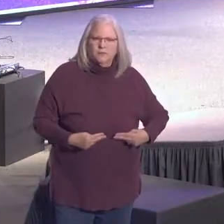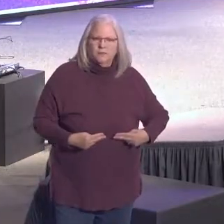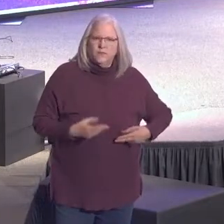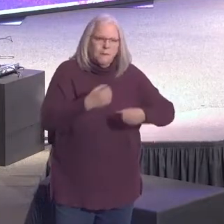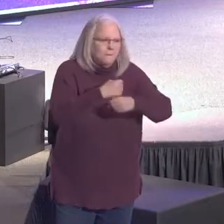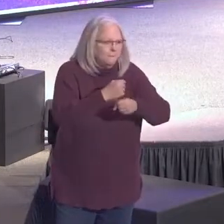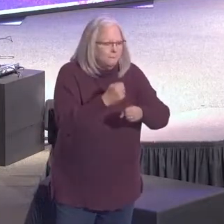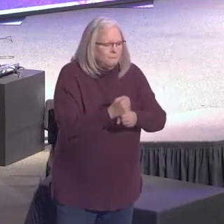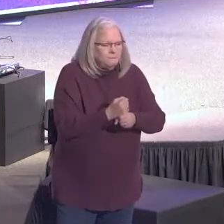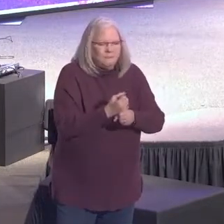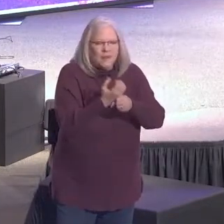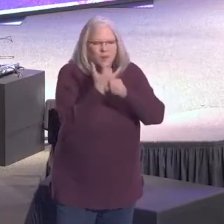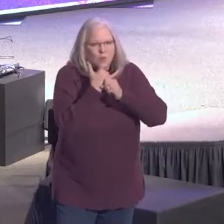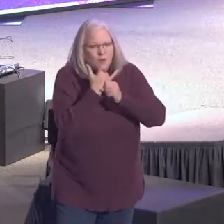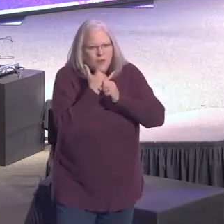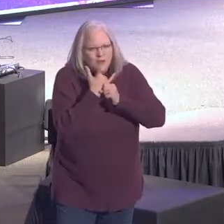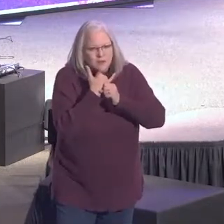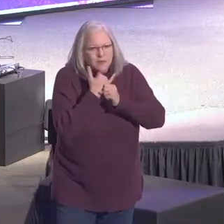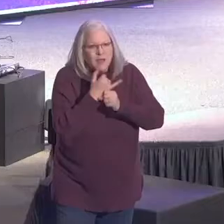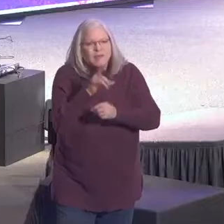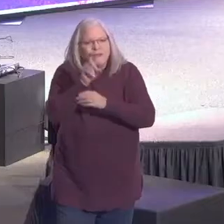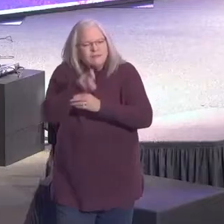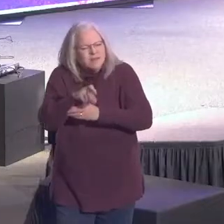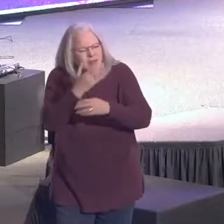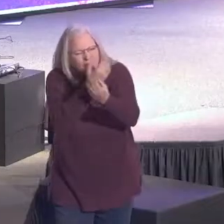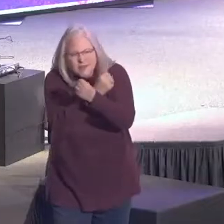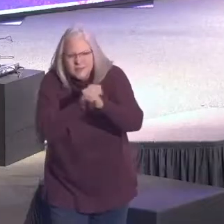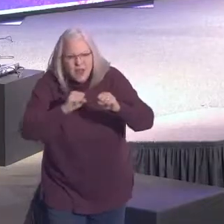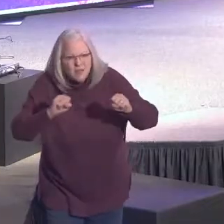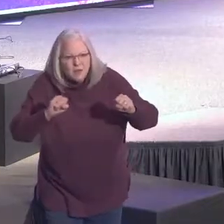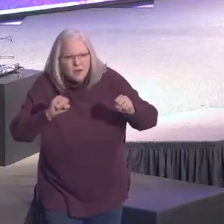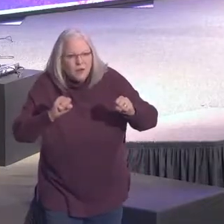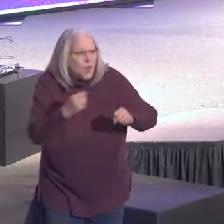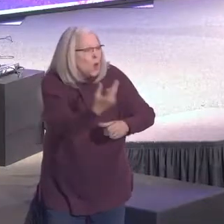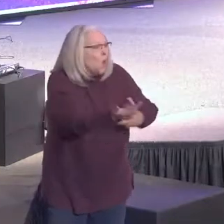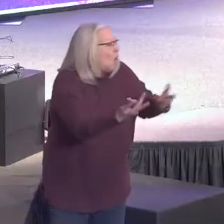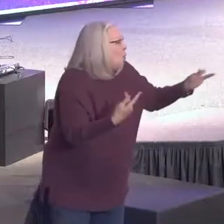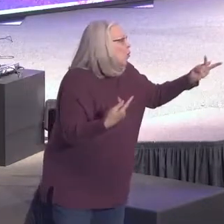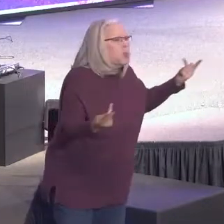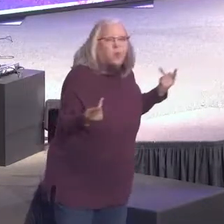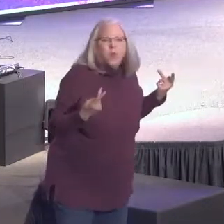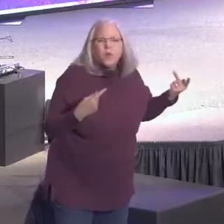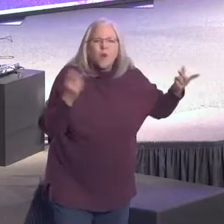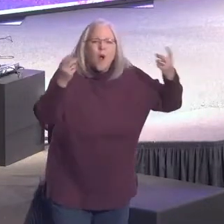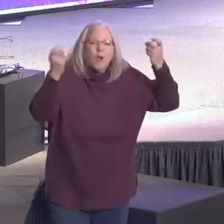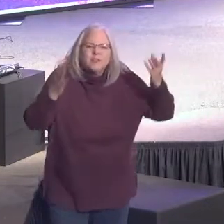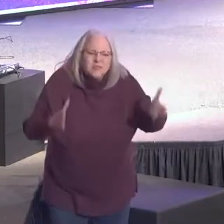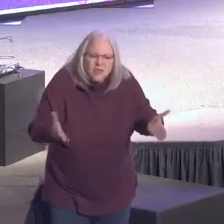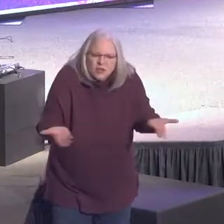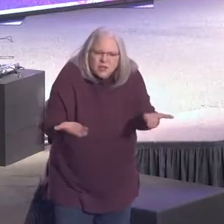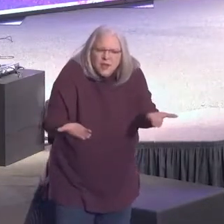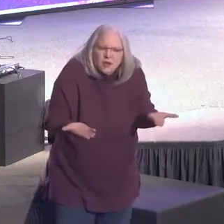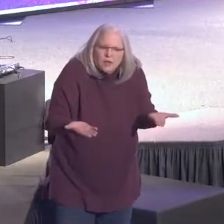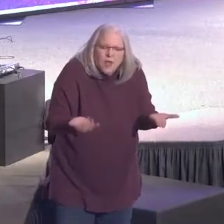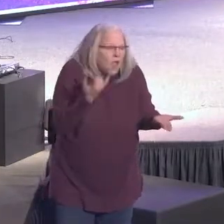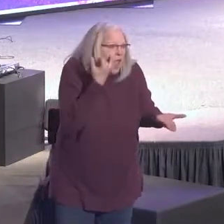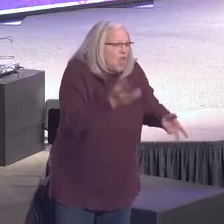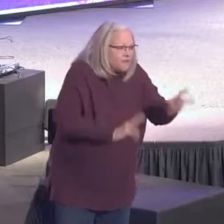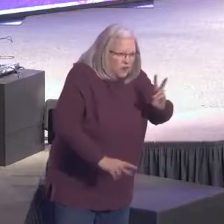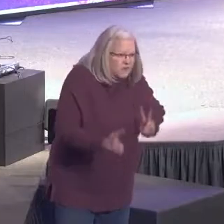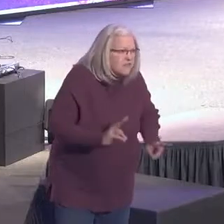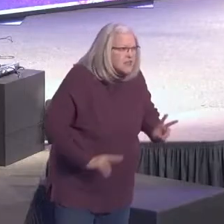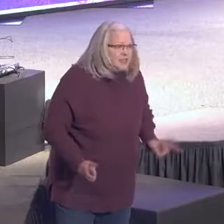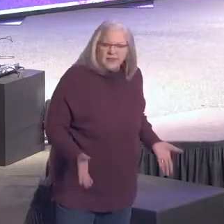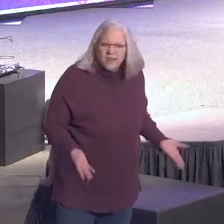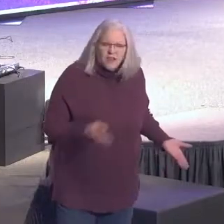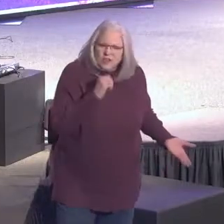who need a savior. We're all sinners here. You didn't come into, if you're visiting here today, you didn't come into a